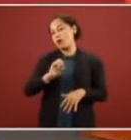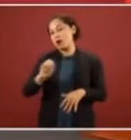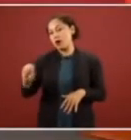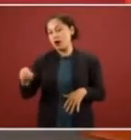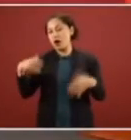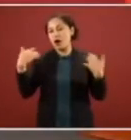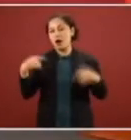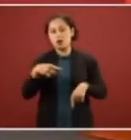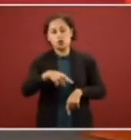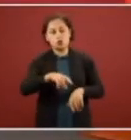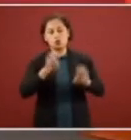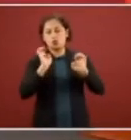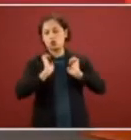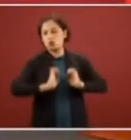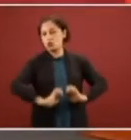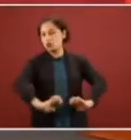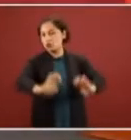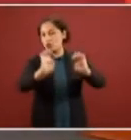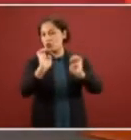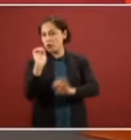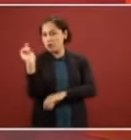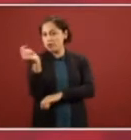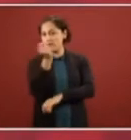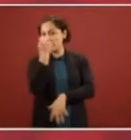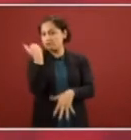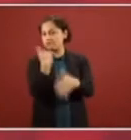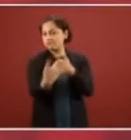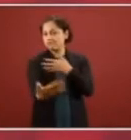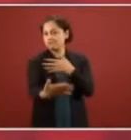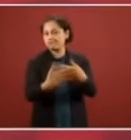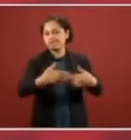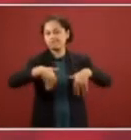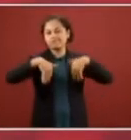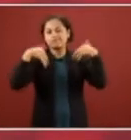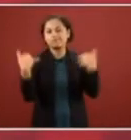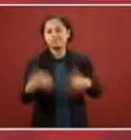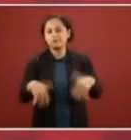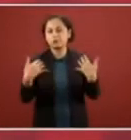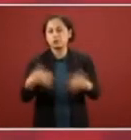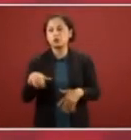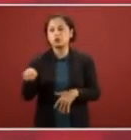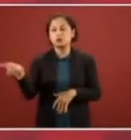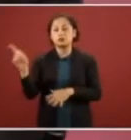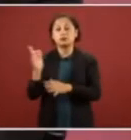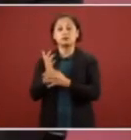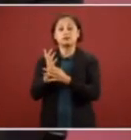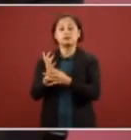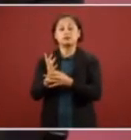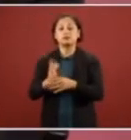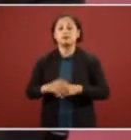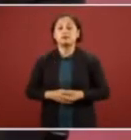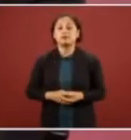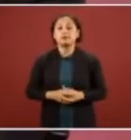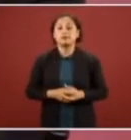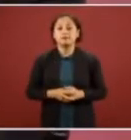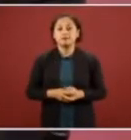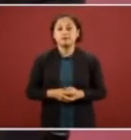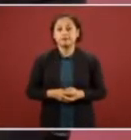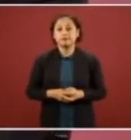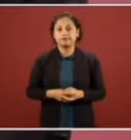how far ahead they have come how what advanced technologies